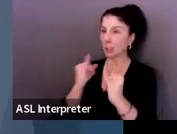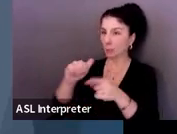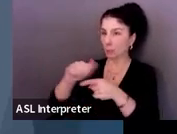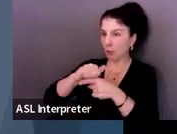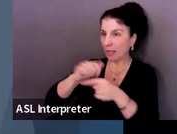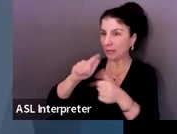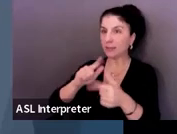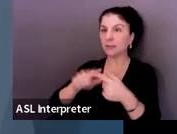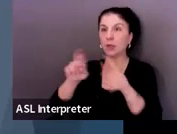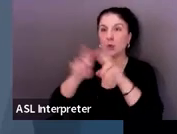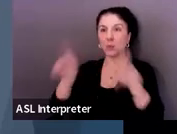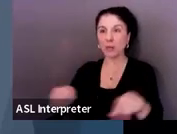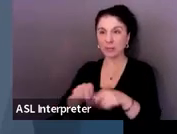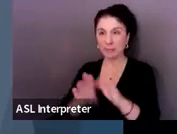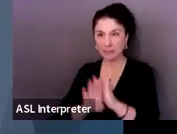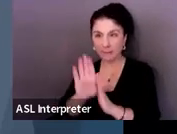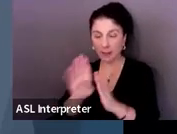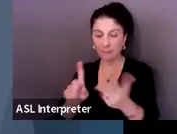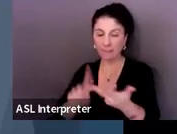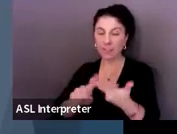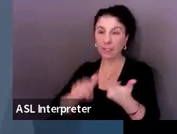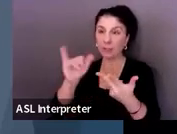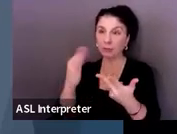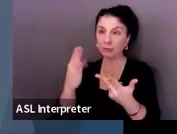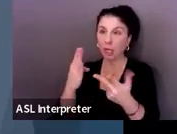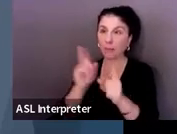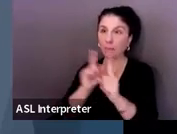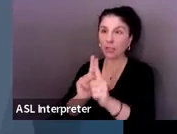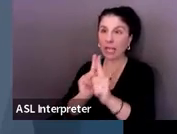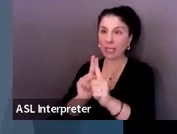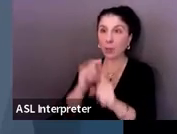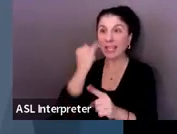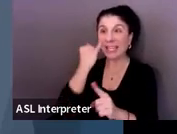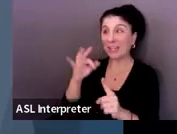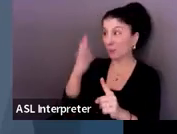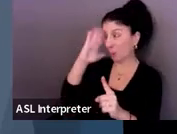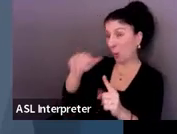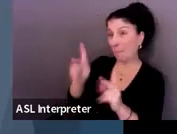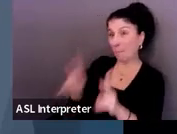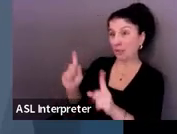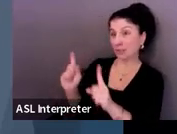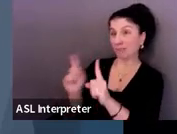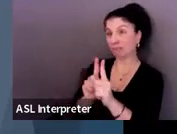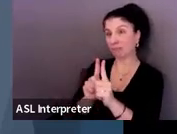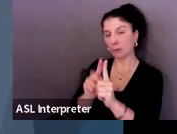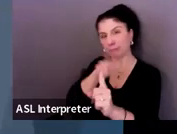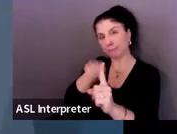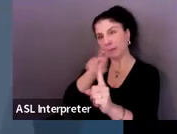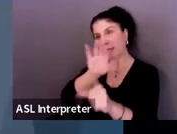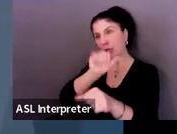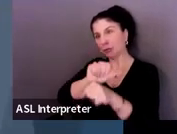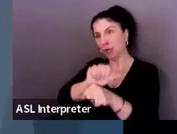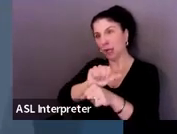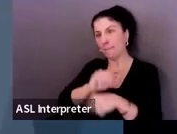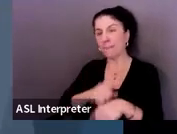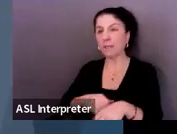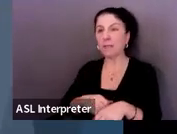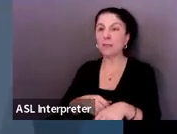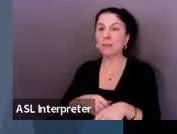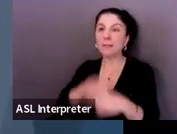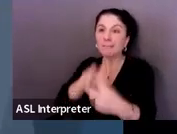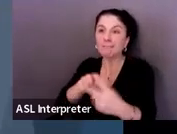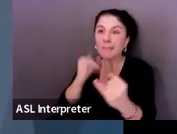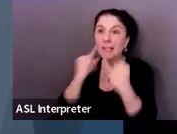resume development, job shadowing if you know somebody that they could job shadow. Interviewing somebody in that